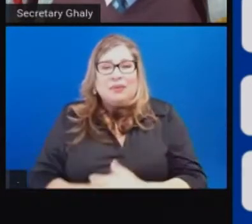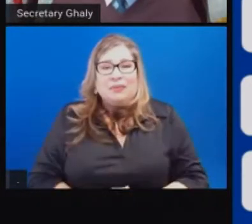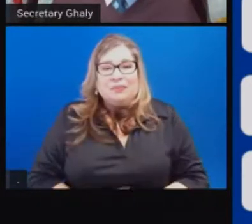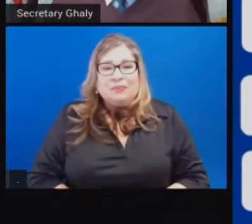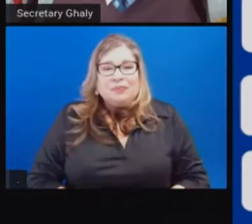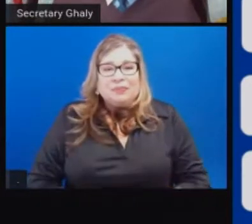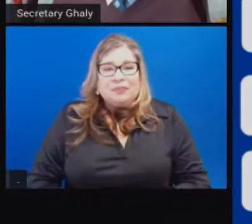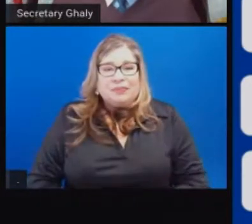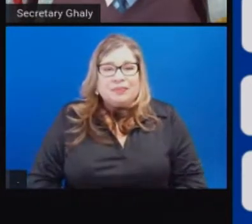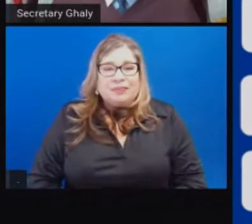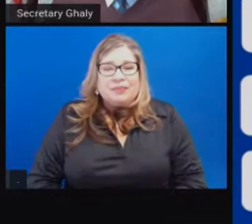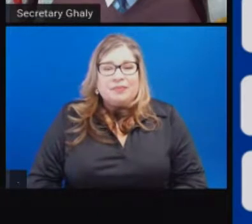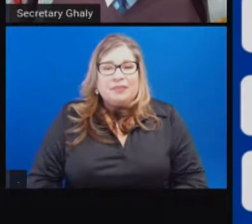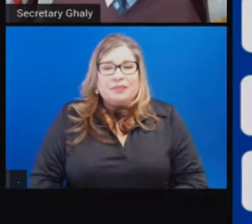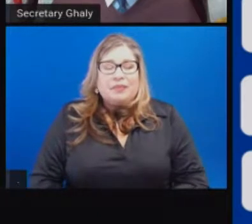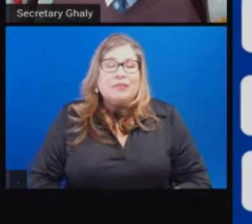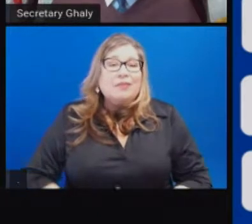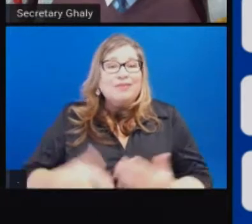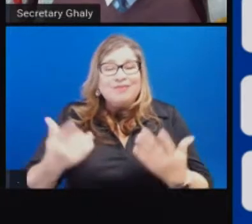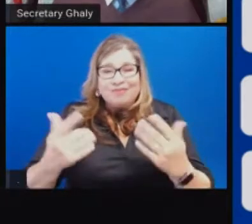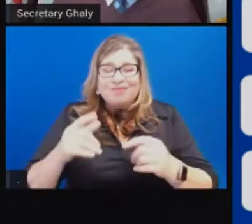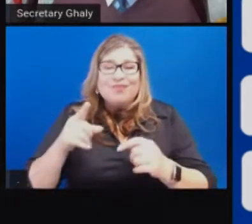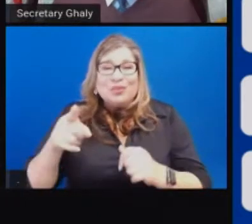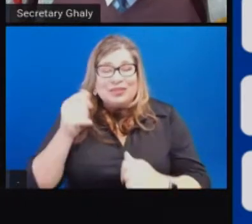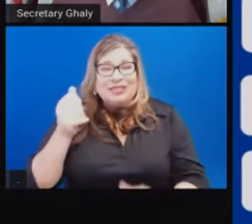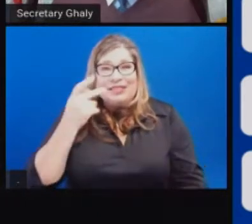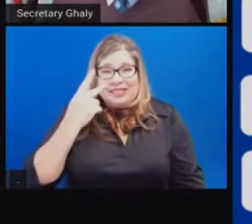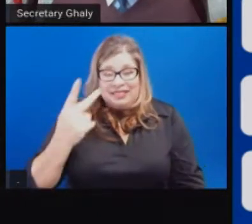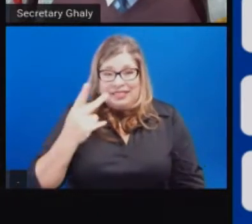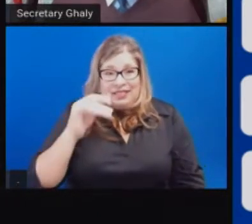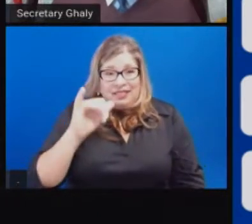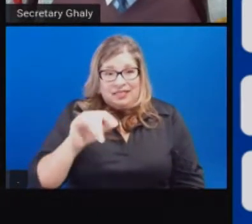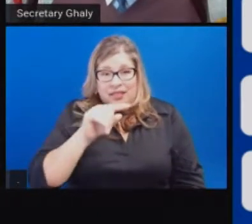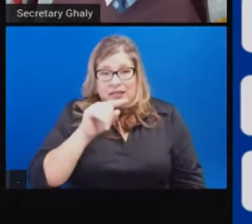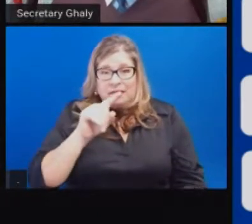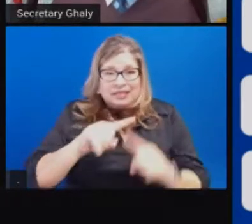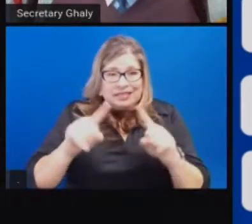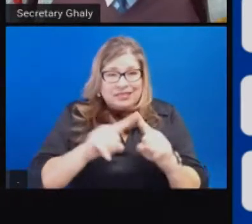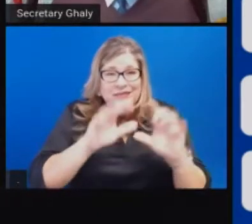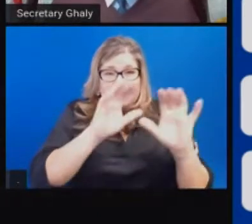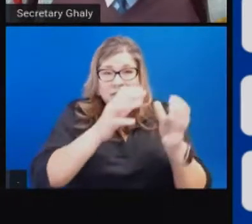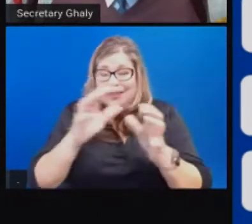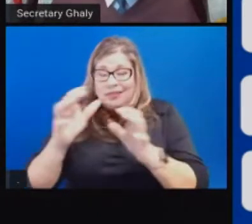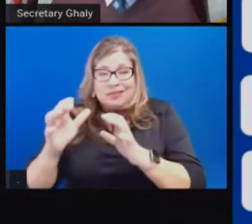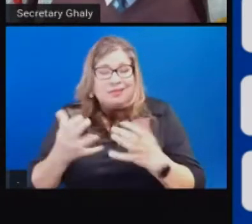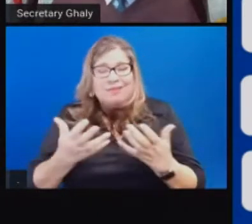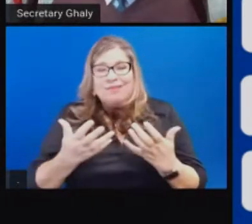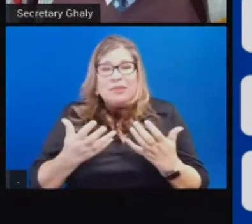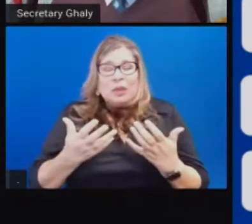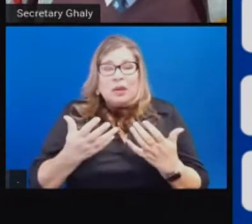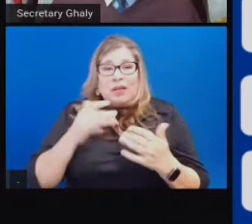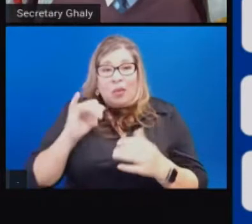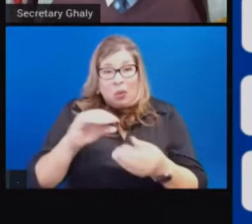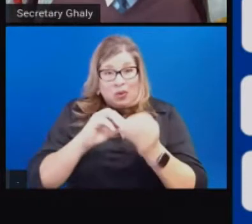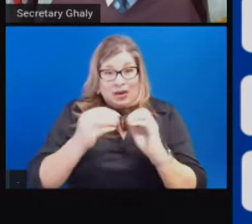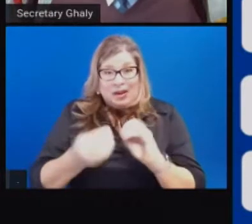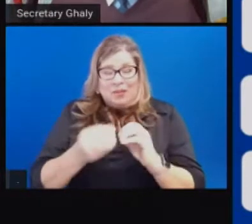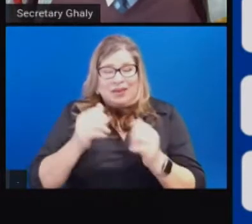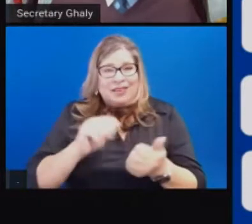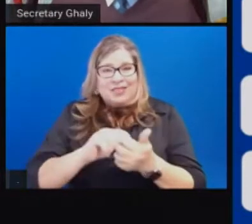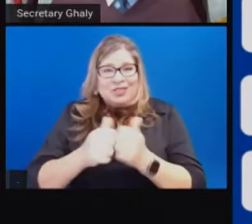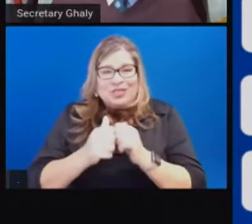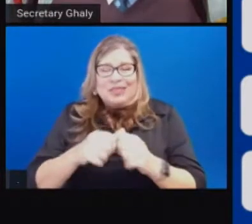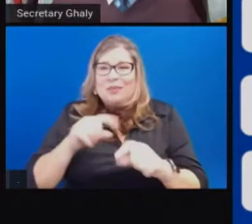less reliable or unstable based on community testing, our sense of having